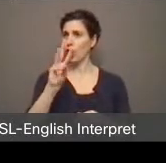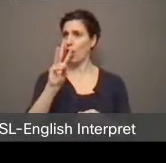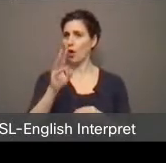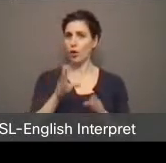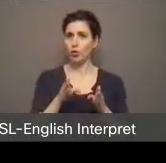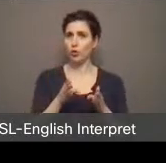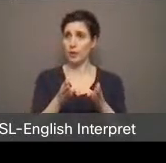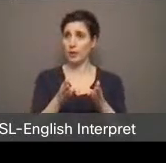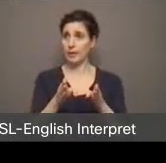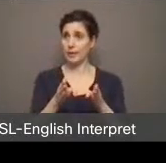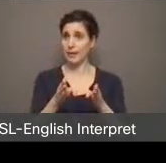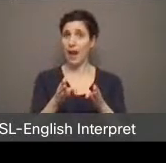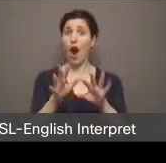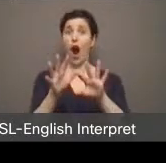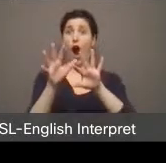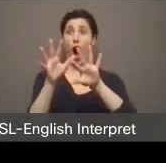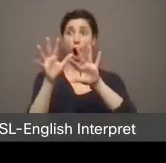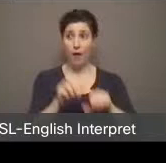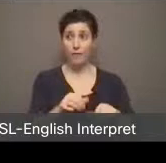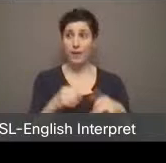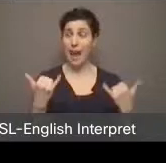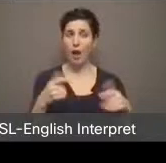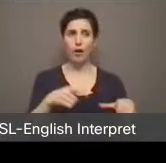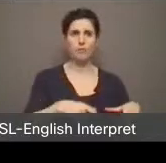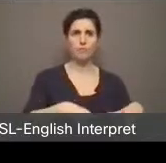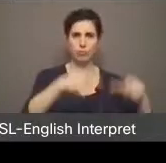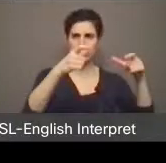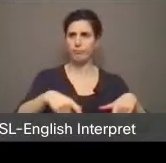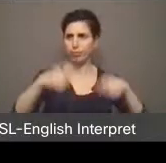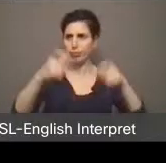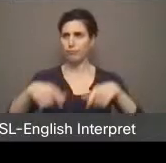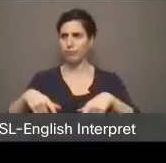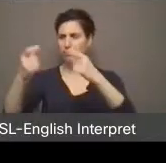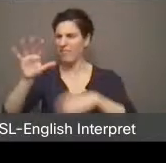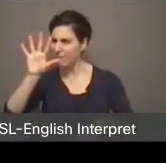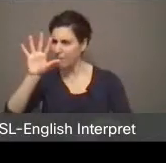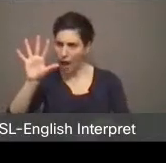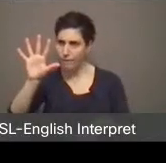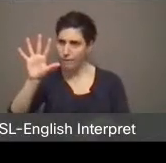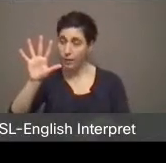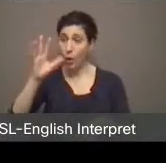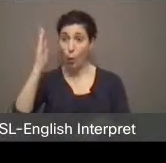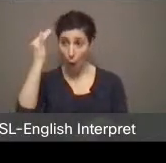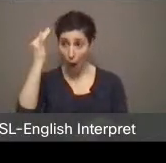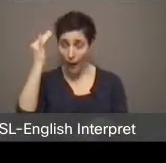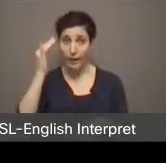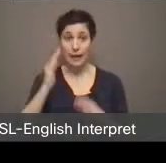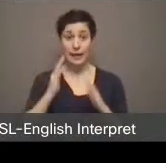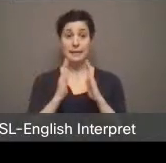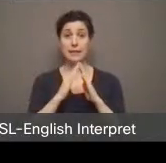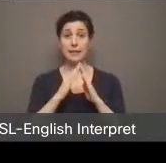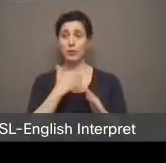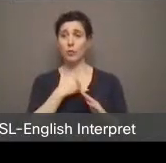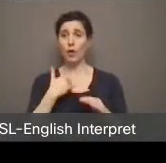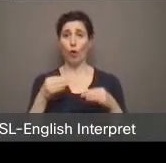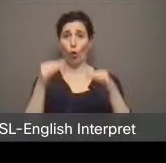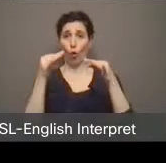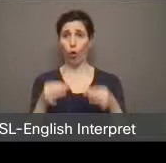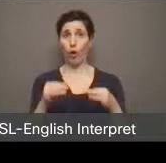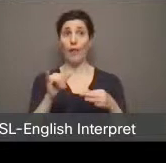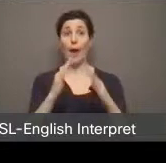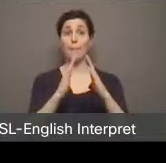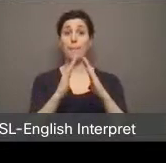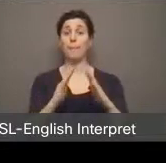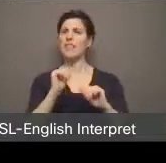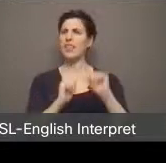5 condominiums because the city of Toronto capitalized its properties. And gave them the create to and sold them. The city got some cash